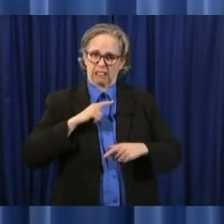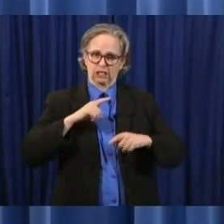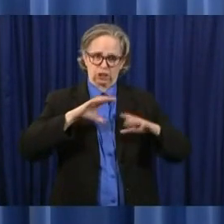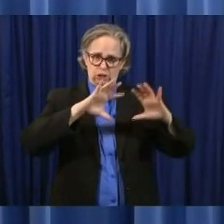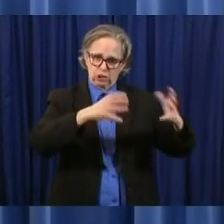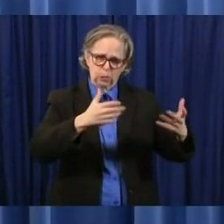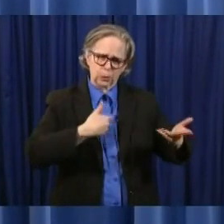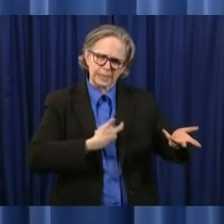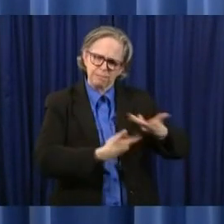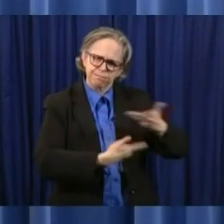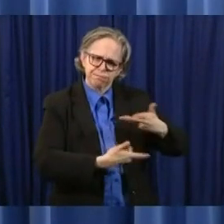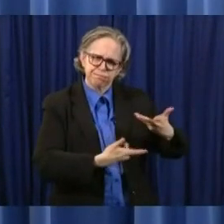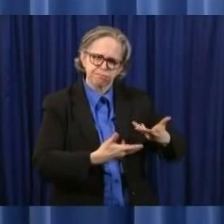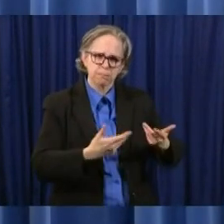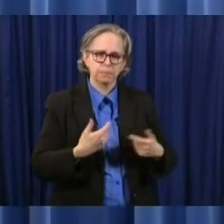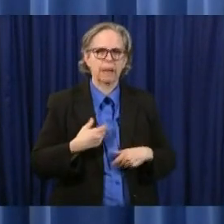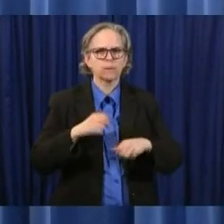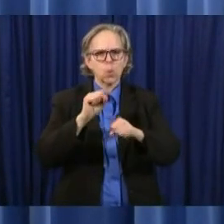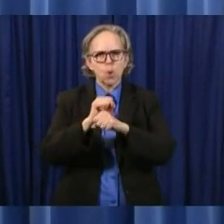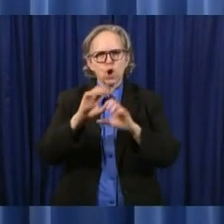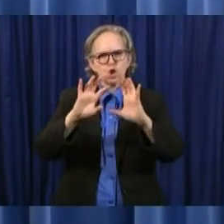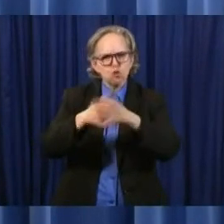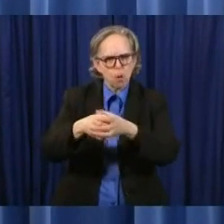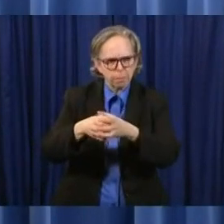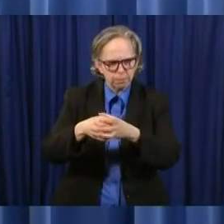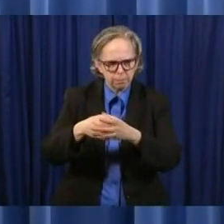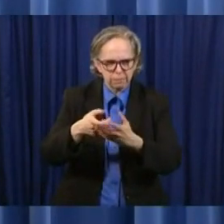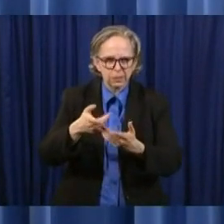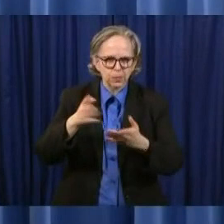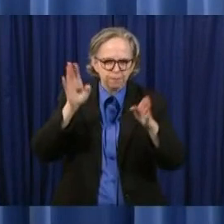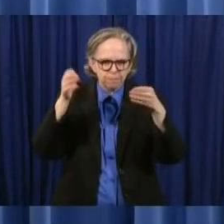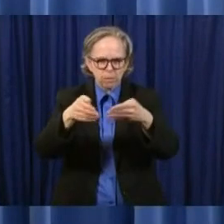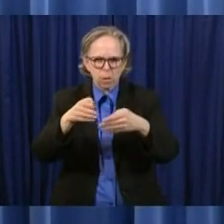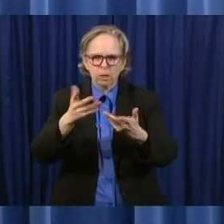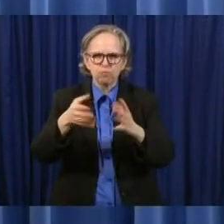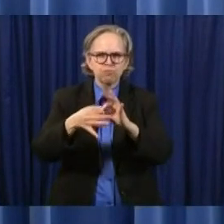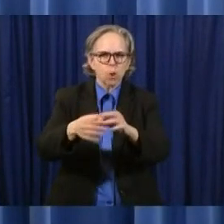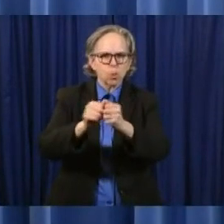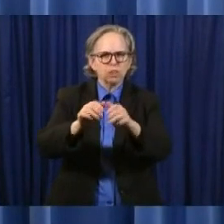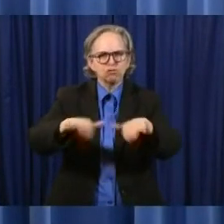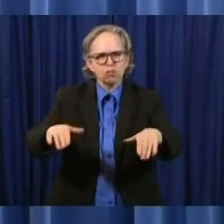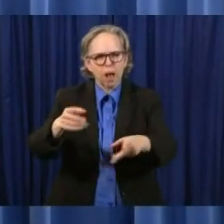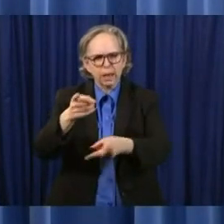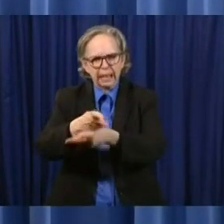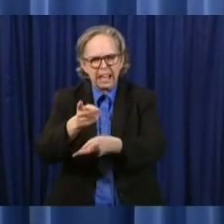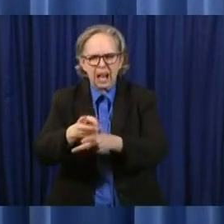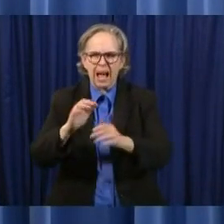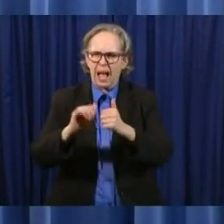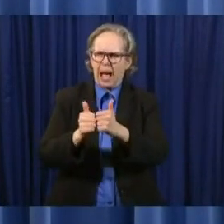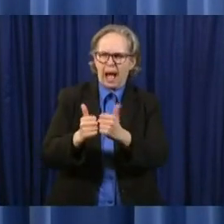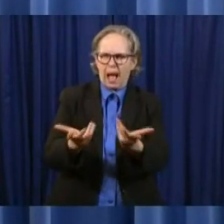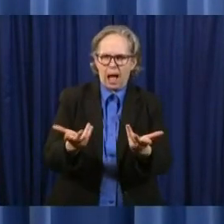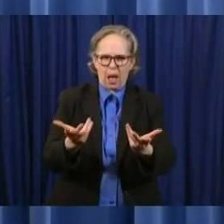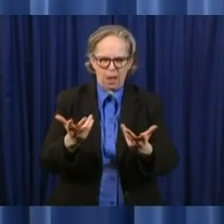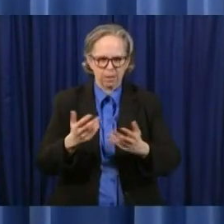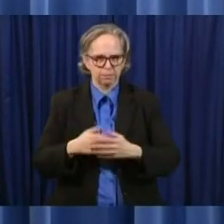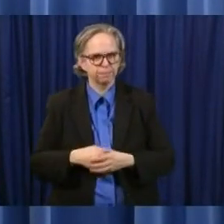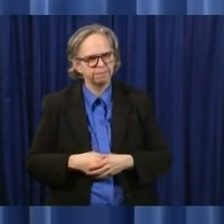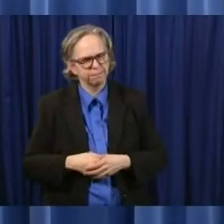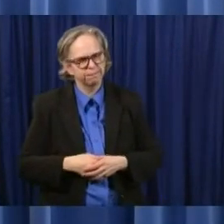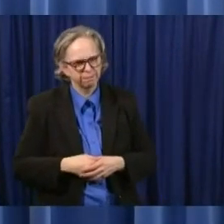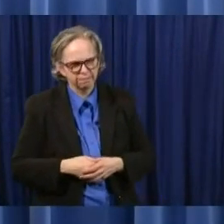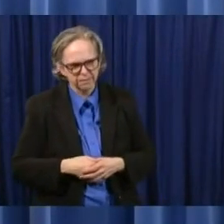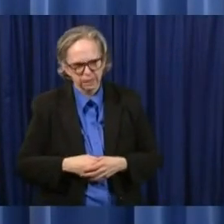take a look at child care and see how we can get people um so they can work uh